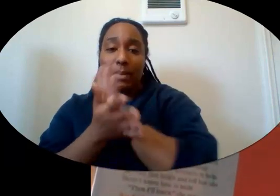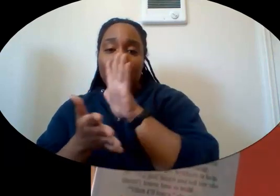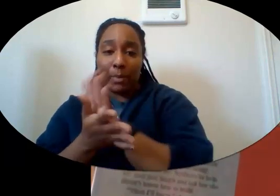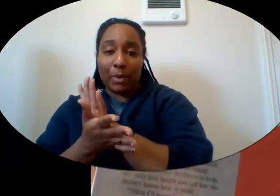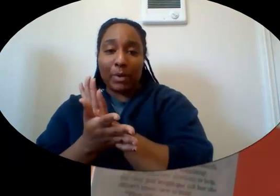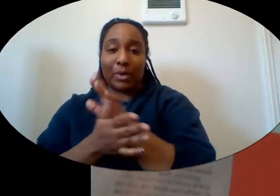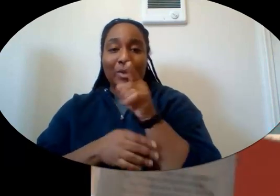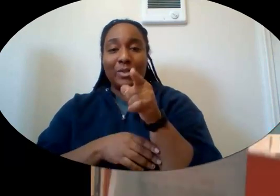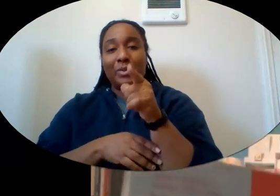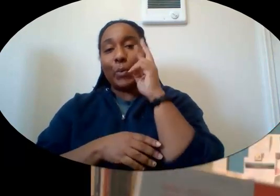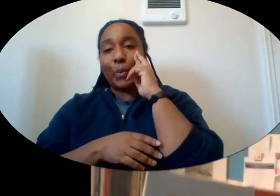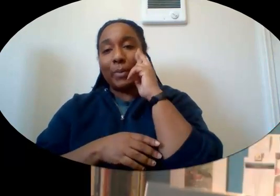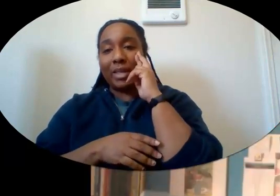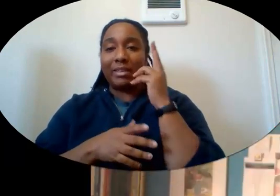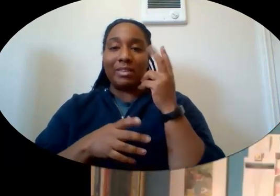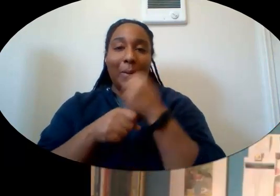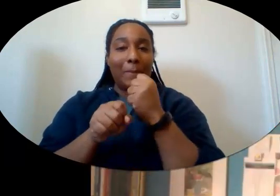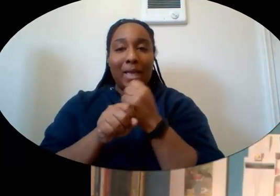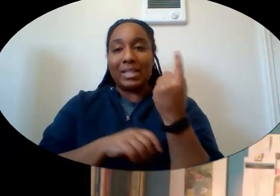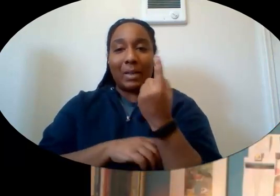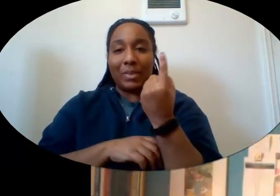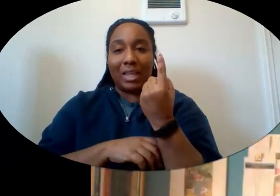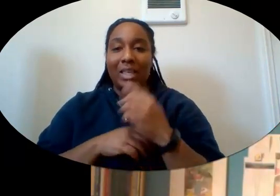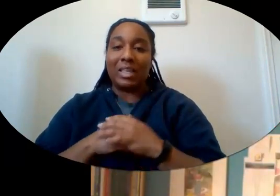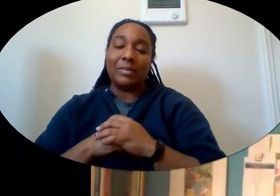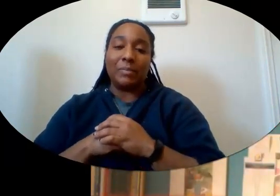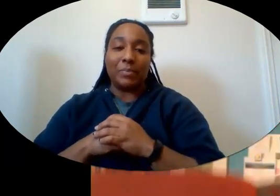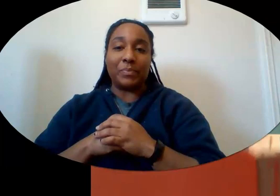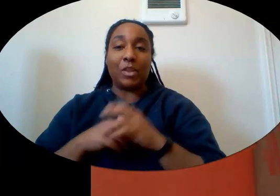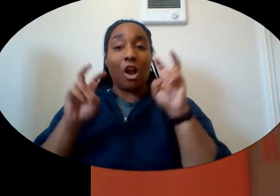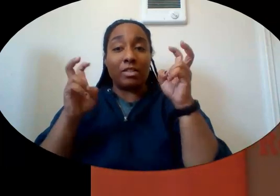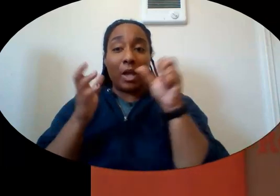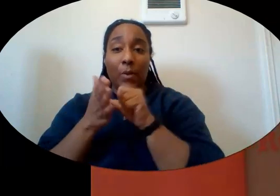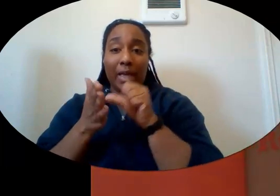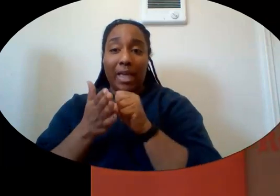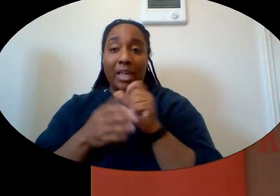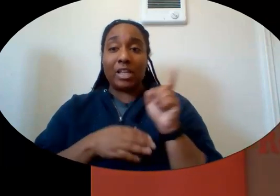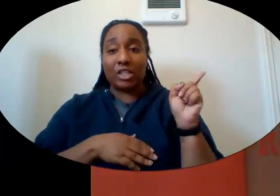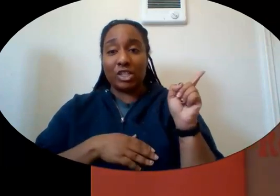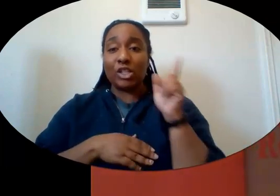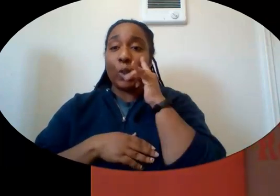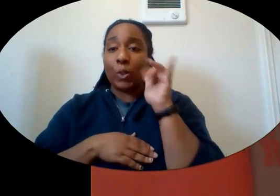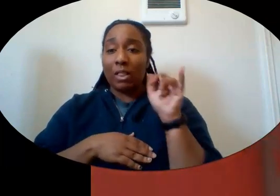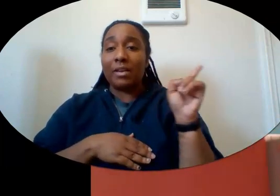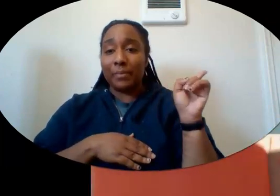There she is. Make it something. Our title page looks like this.